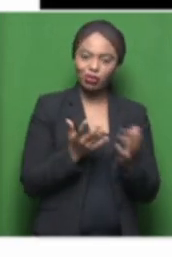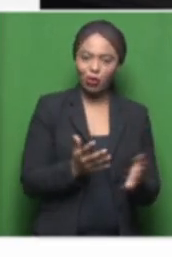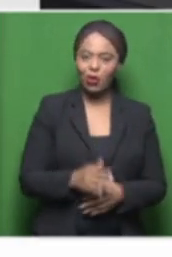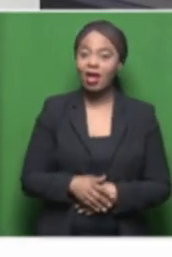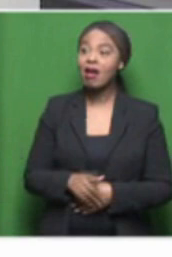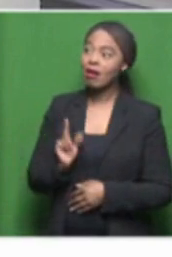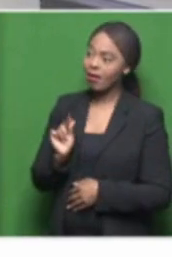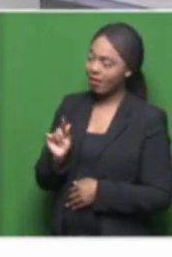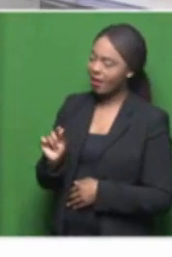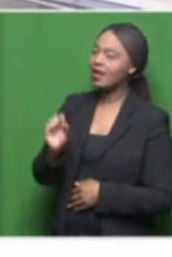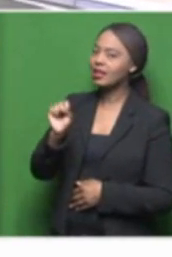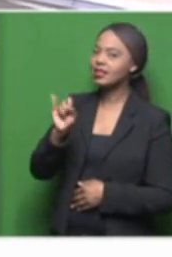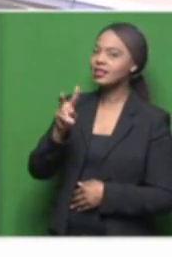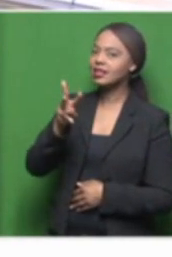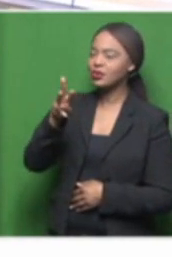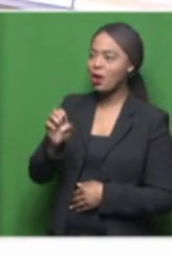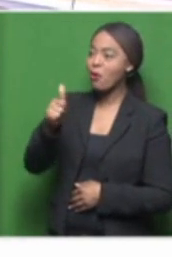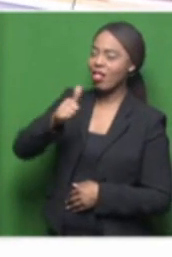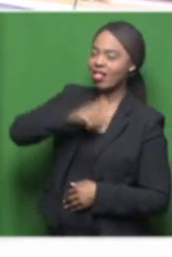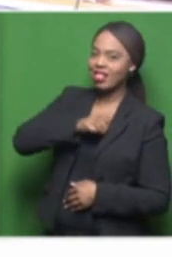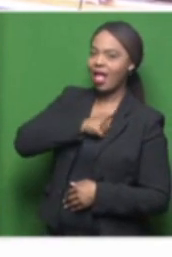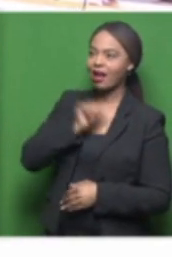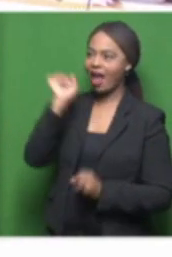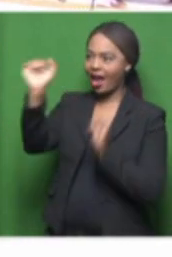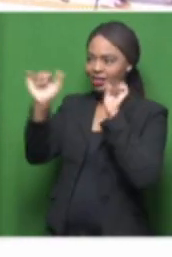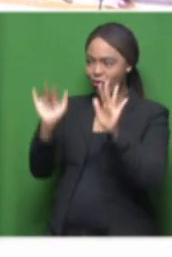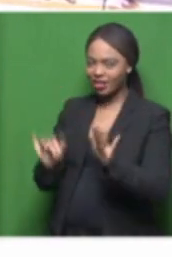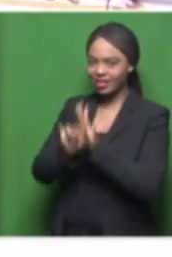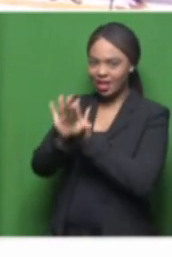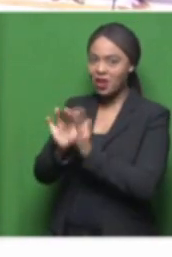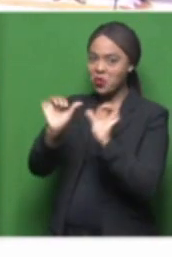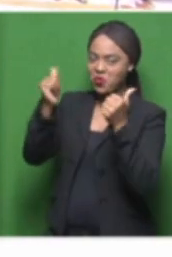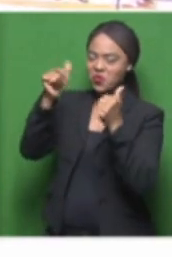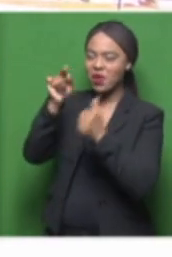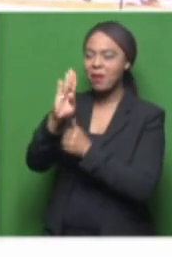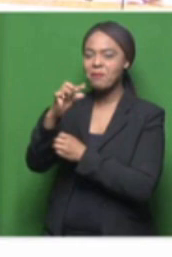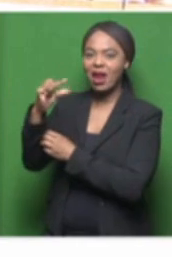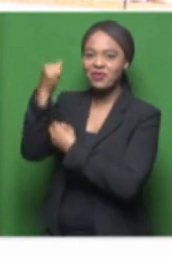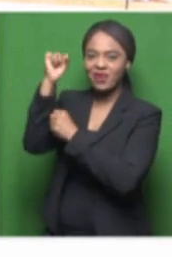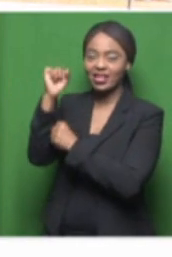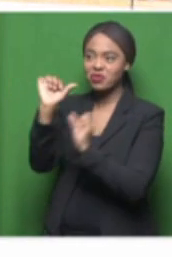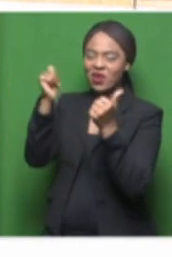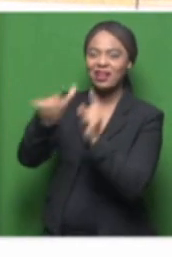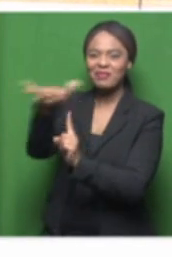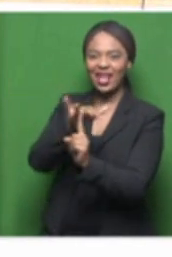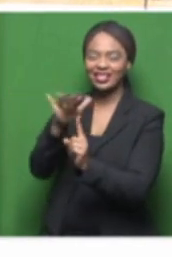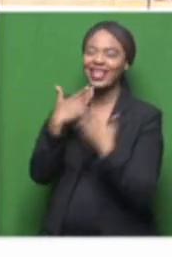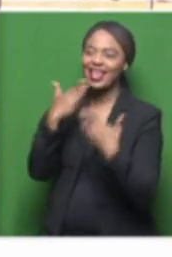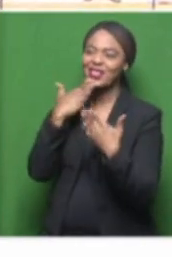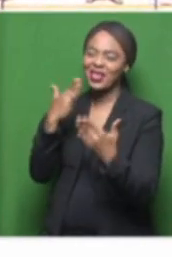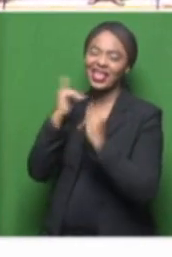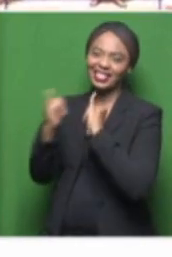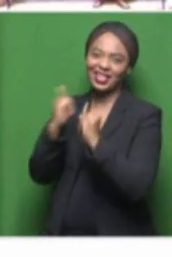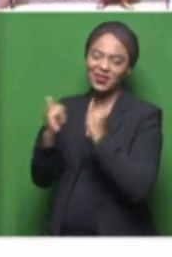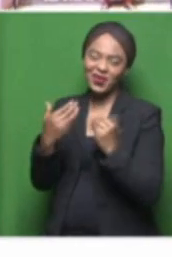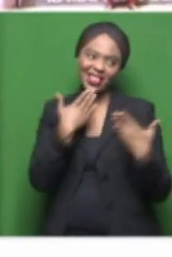Cesar Sama, good luck with your first solo exhibition. The Bag Factory is a great place. Thank you so much for talking to us. Thank you. Thank you so